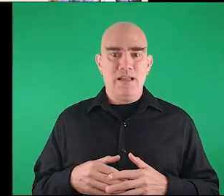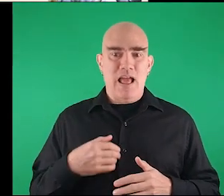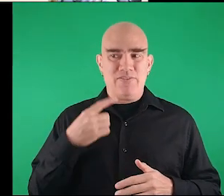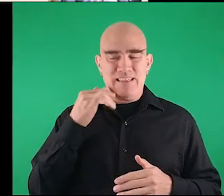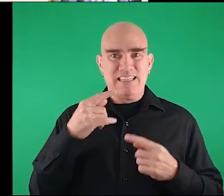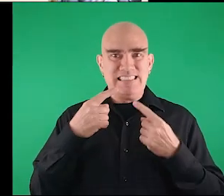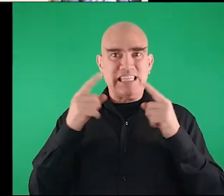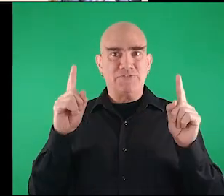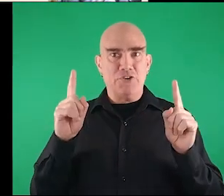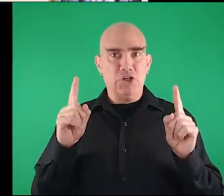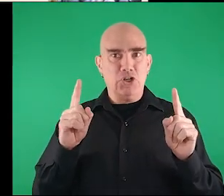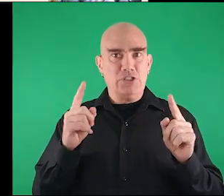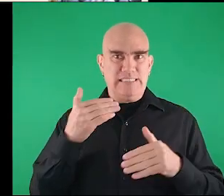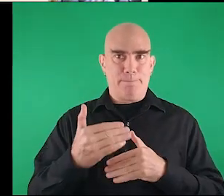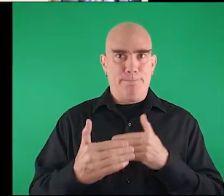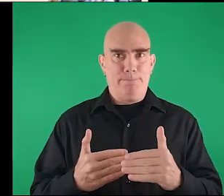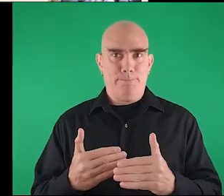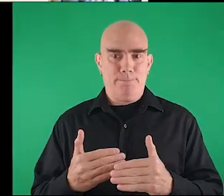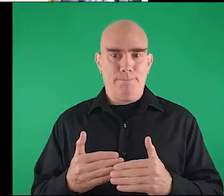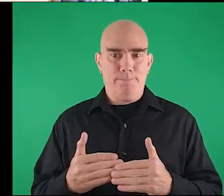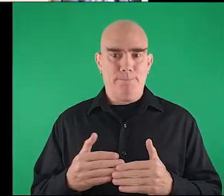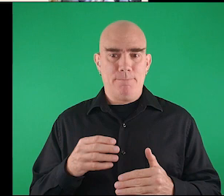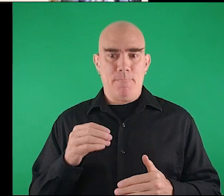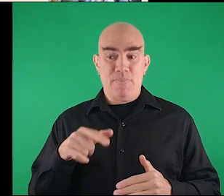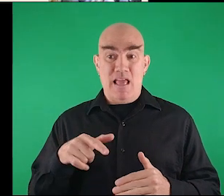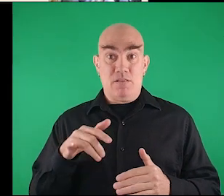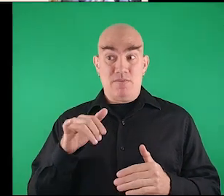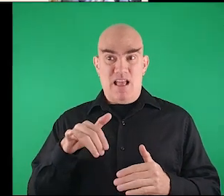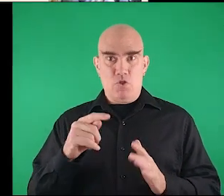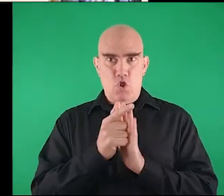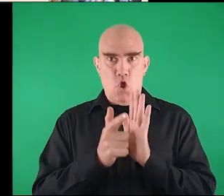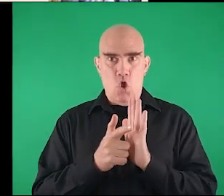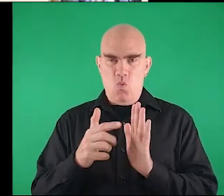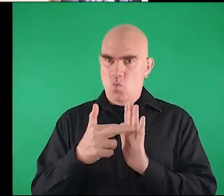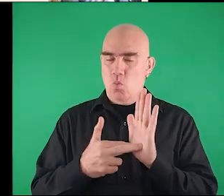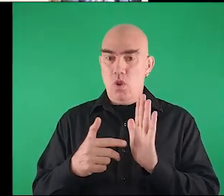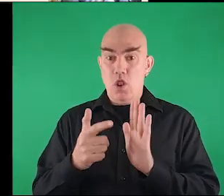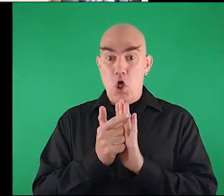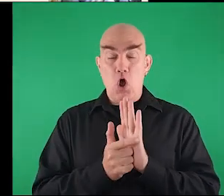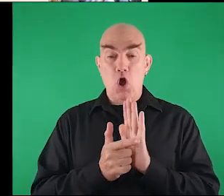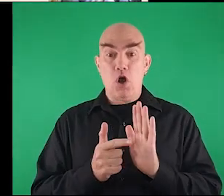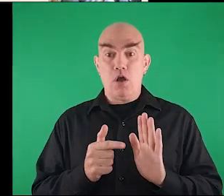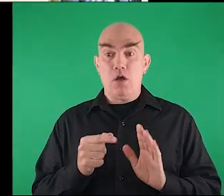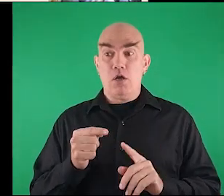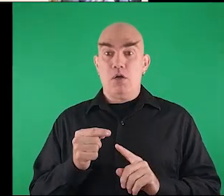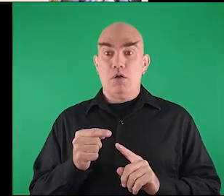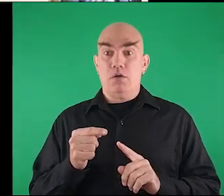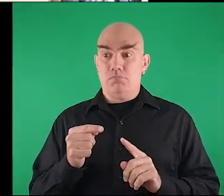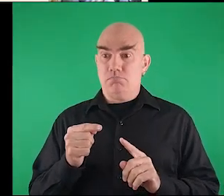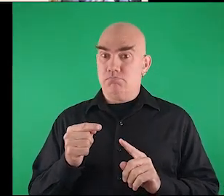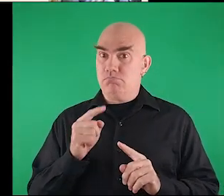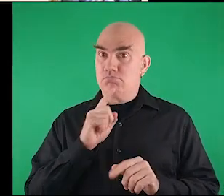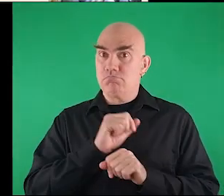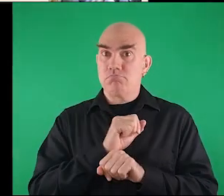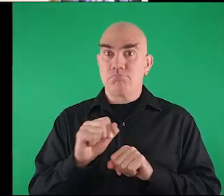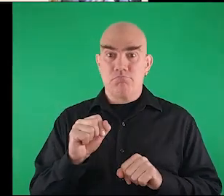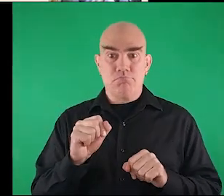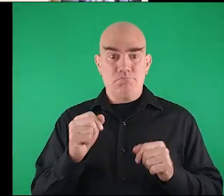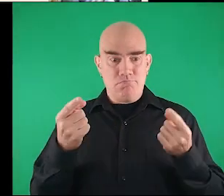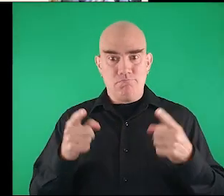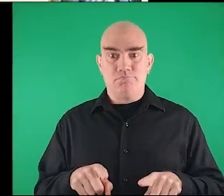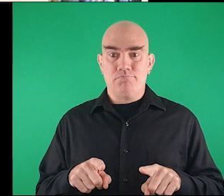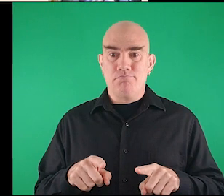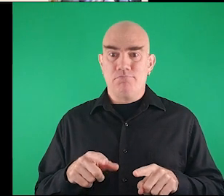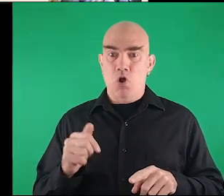point i think this is is a successful uh step that uh all